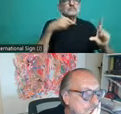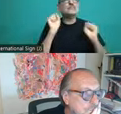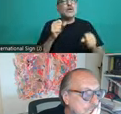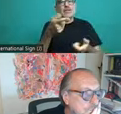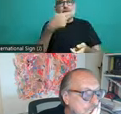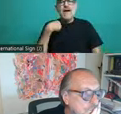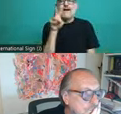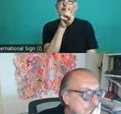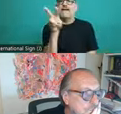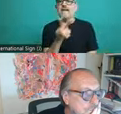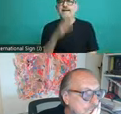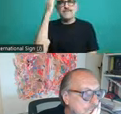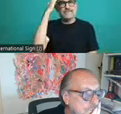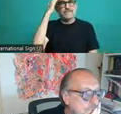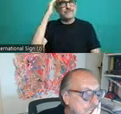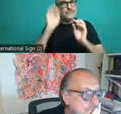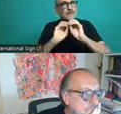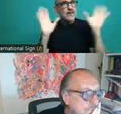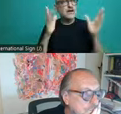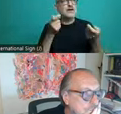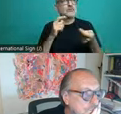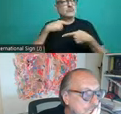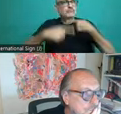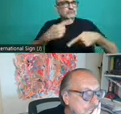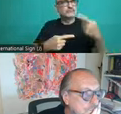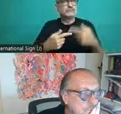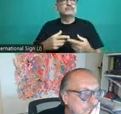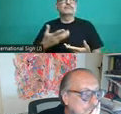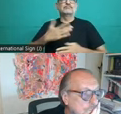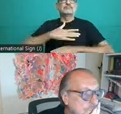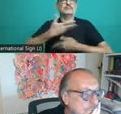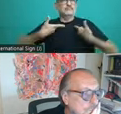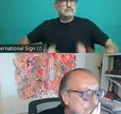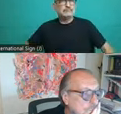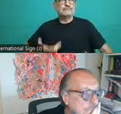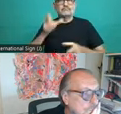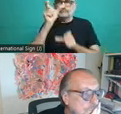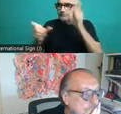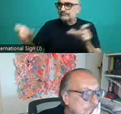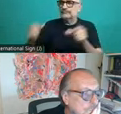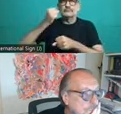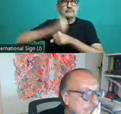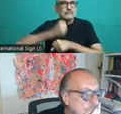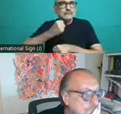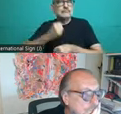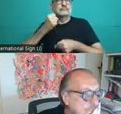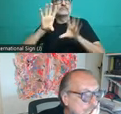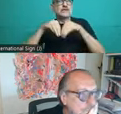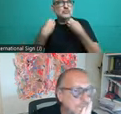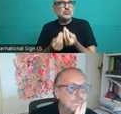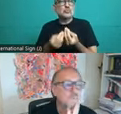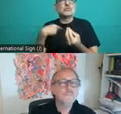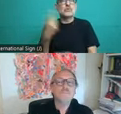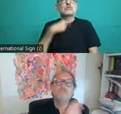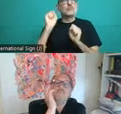players and outcomes, and that allowed us to recognize that over time there's been important progress